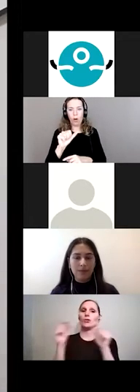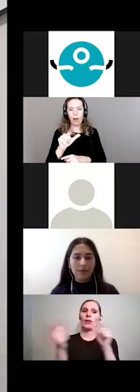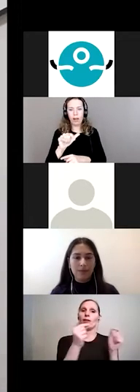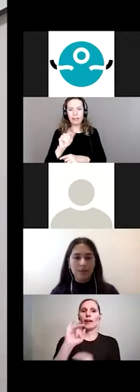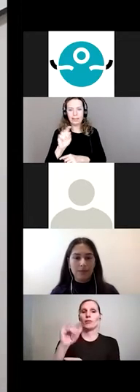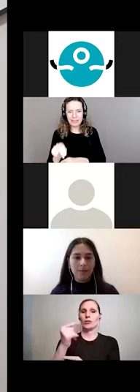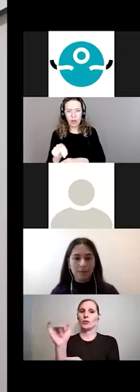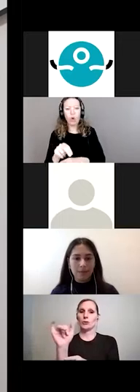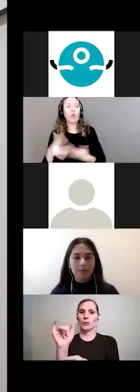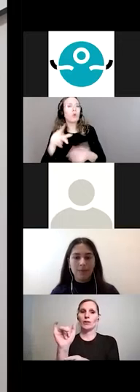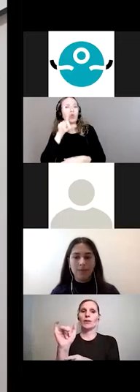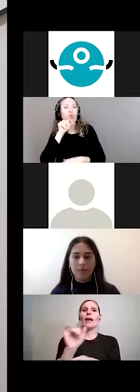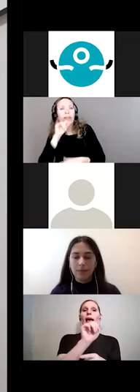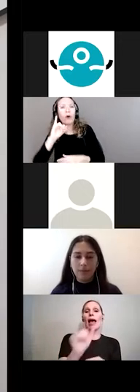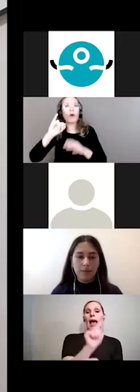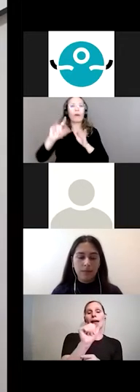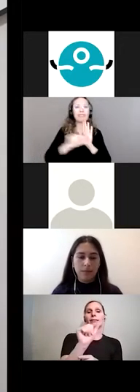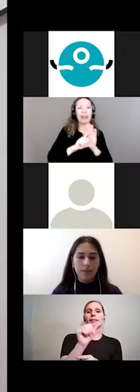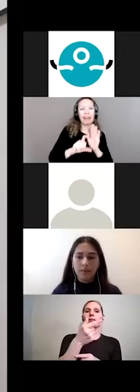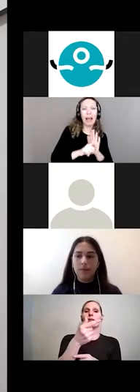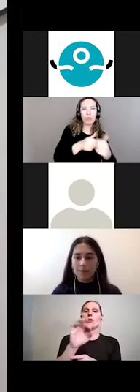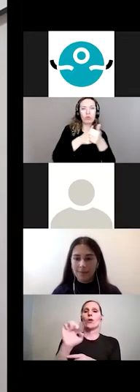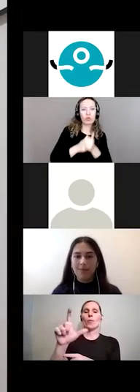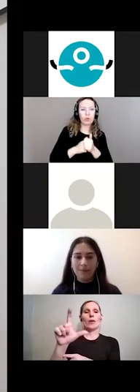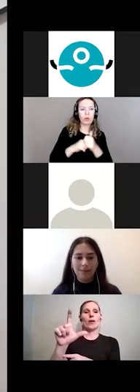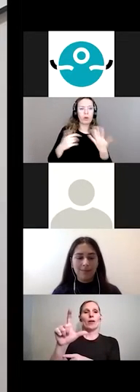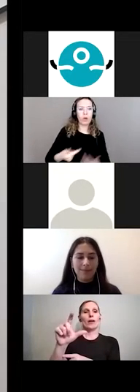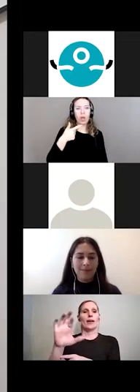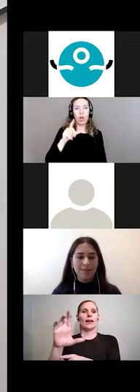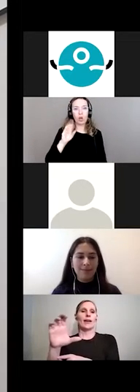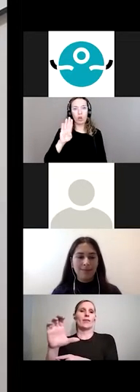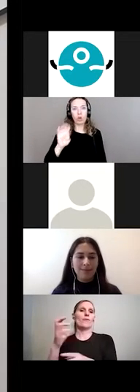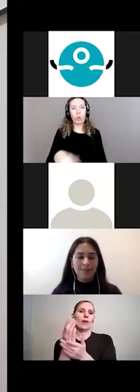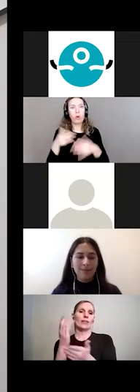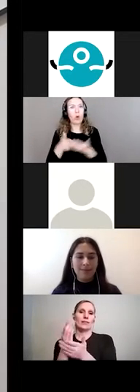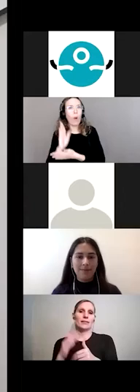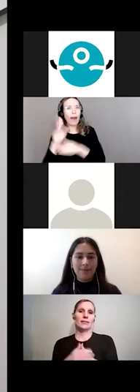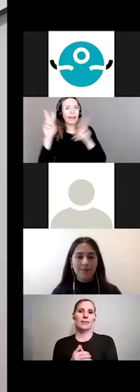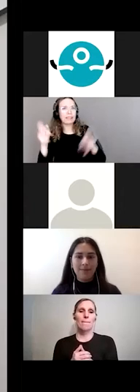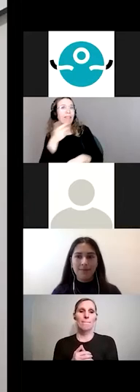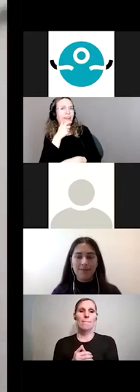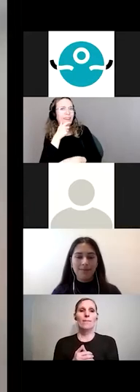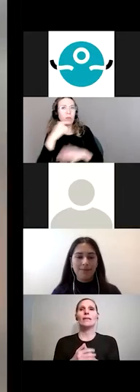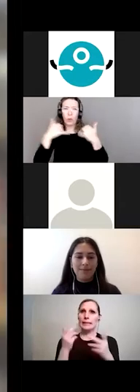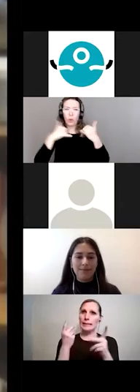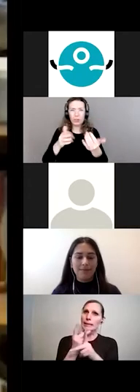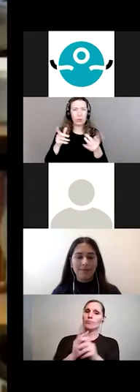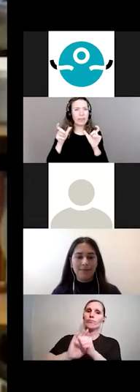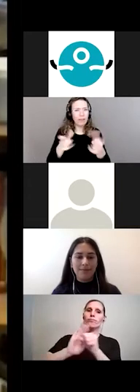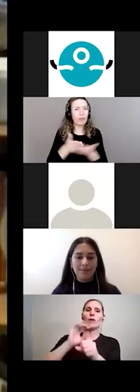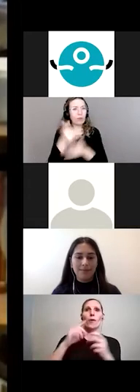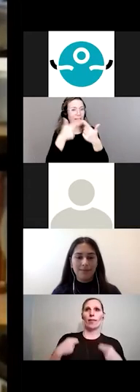using the handle at www.coalitionforlanguagerides.com advocating for language rights. Language rights are human rights.